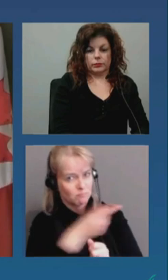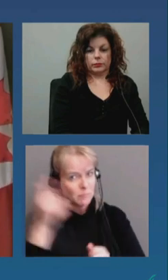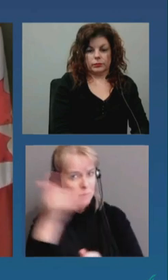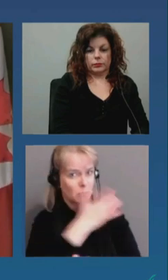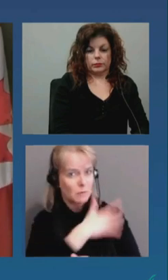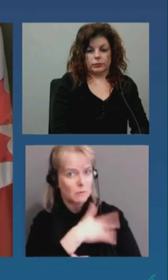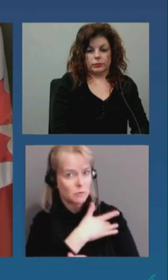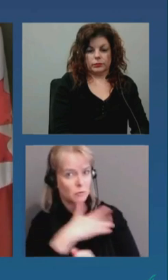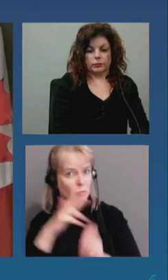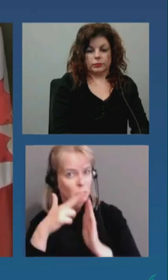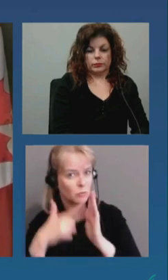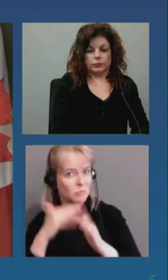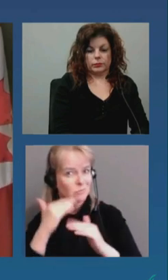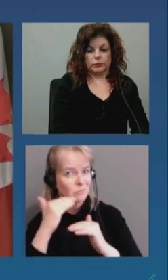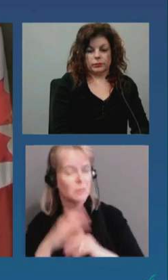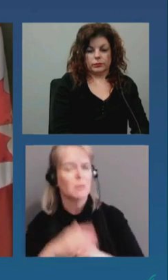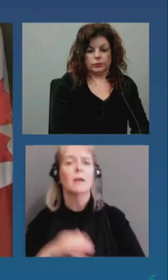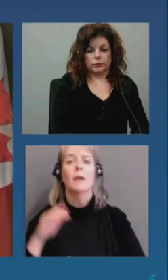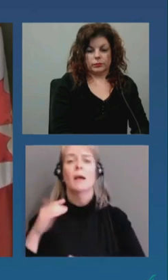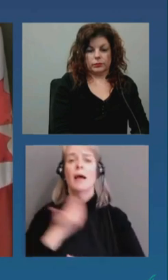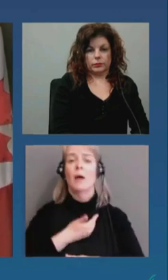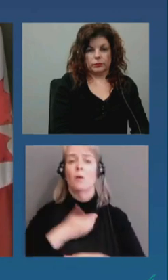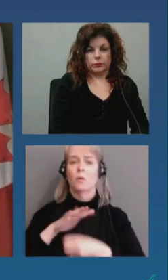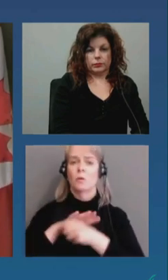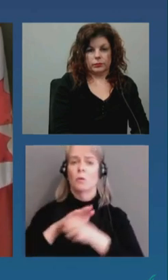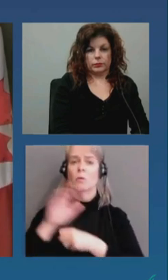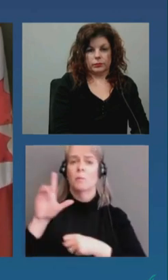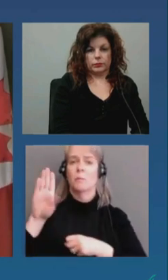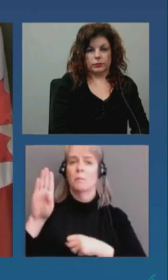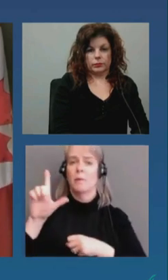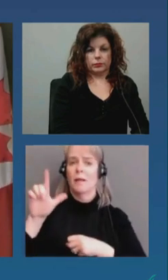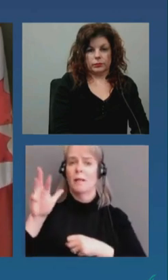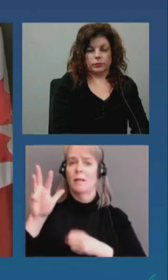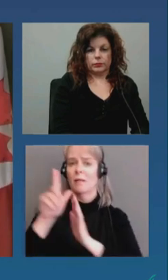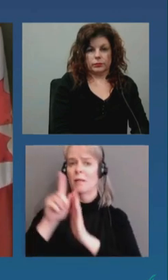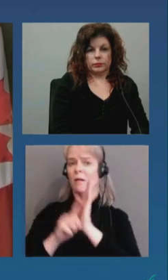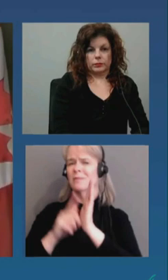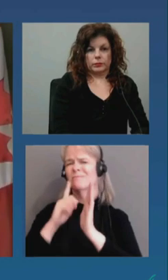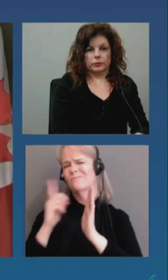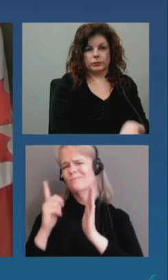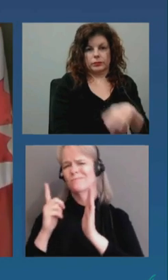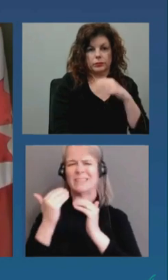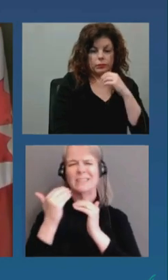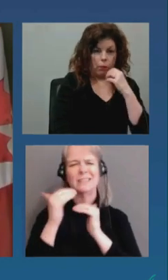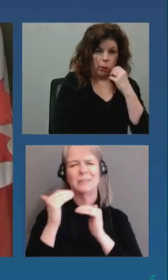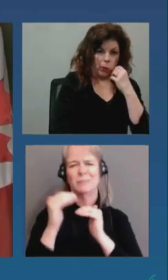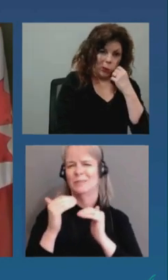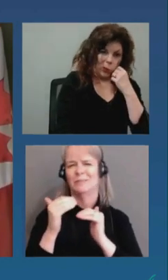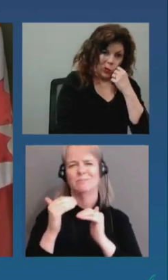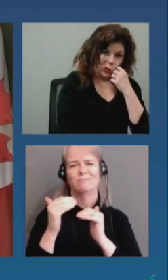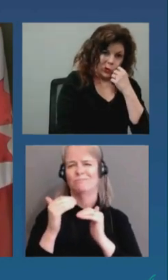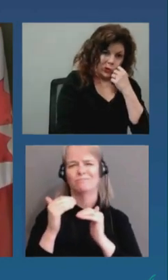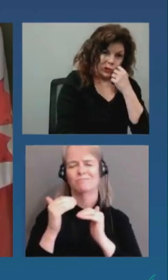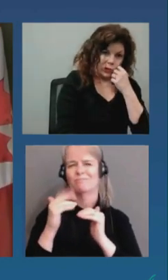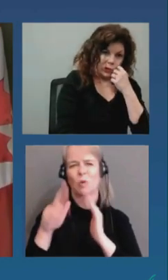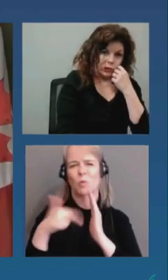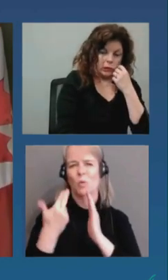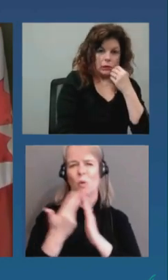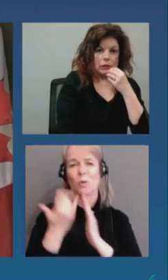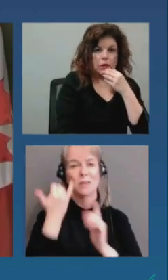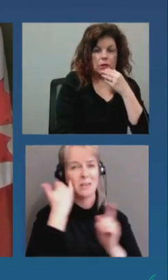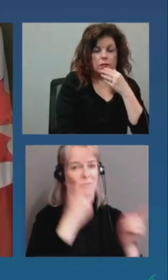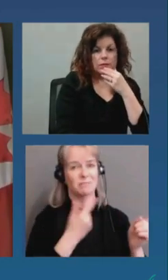By-law would have a limited role in that. If we got a complaint, we would be normally forwarding that to our colleagues at